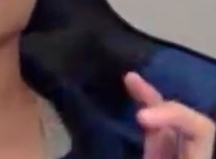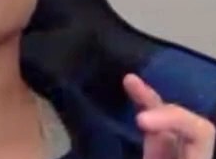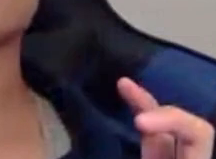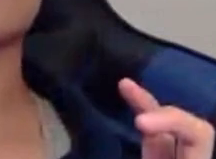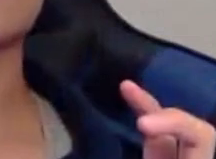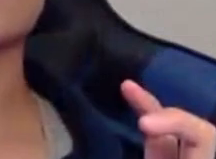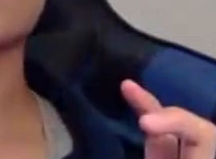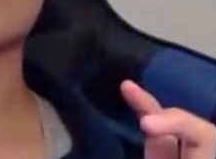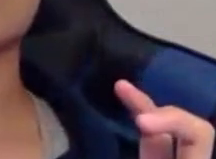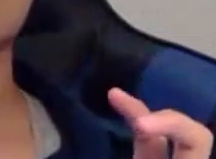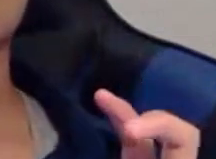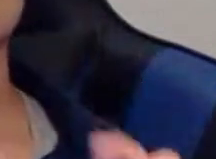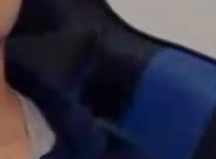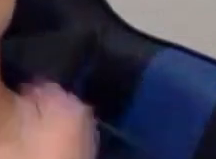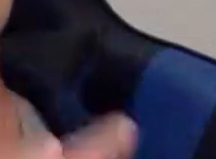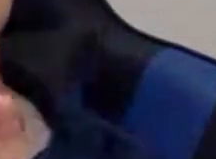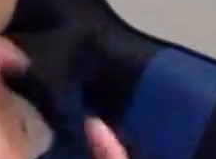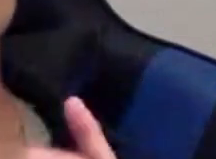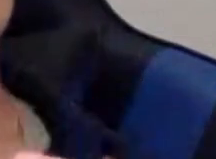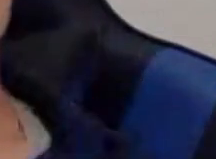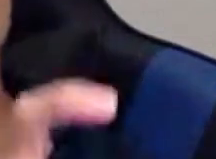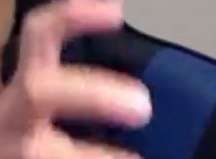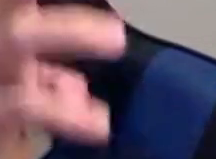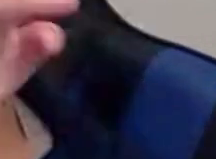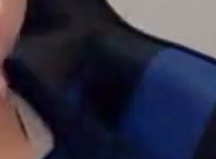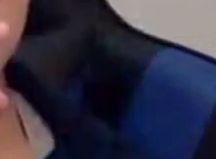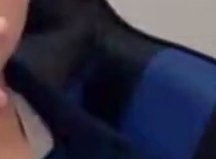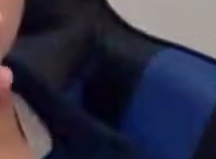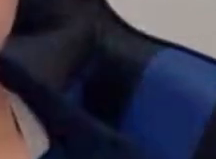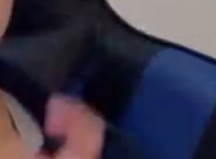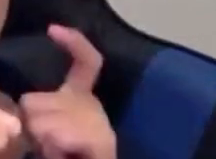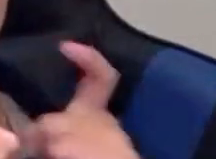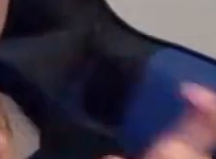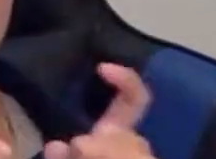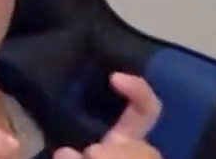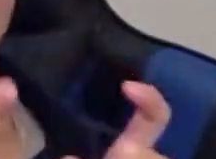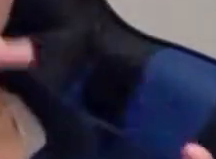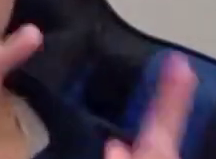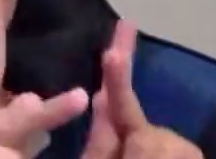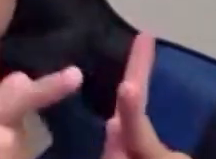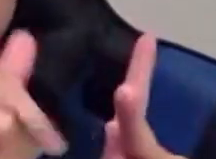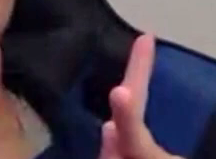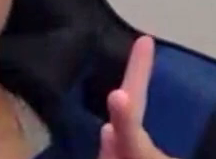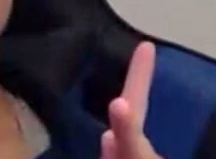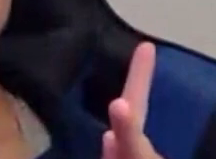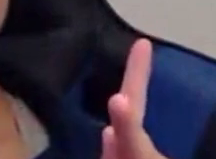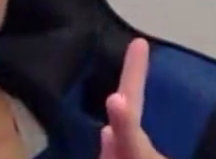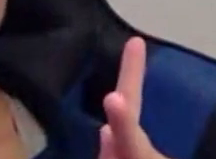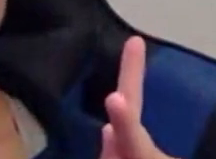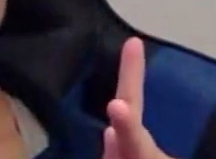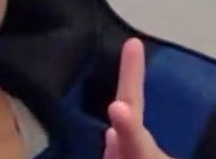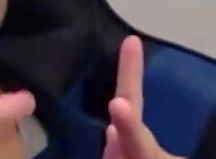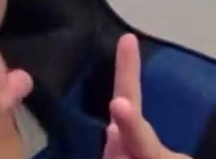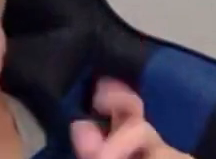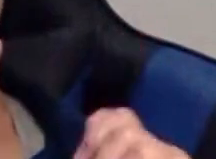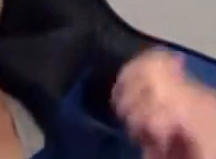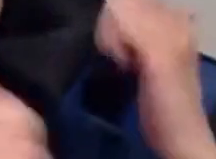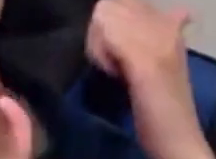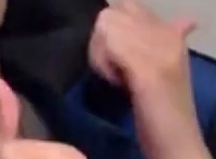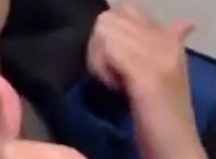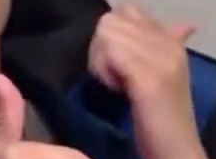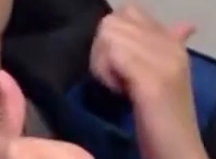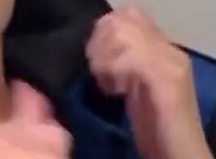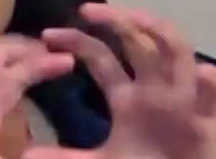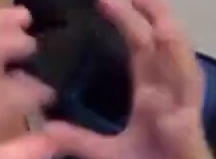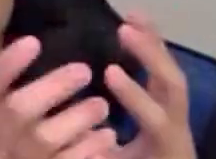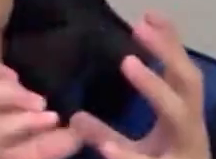be, according to society, in the subordinated or subjugated category of women. And therefore the